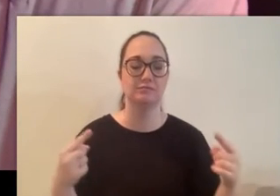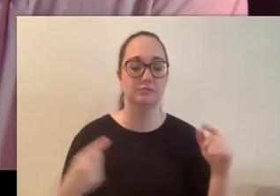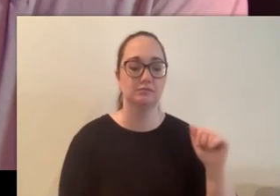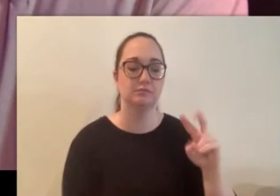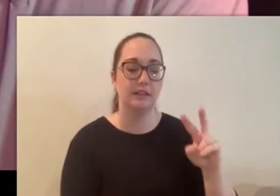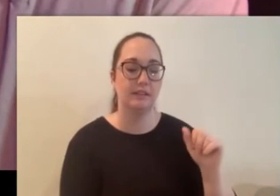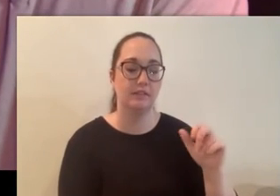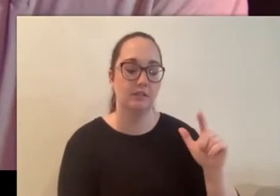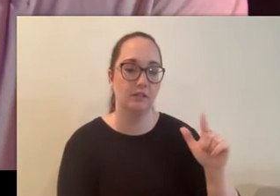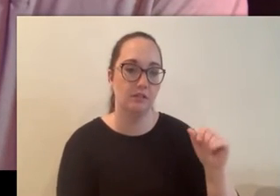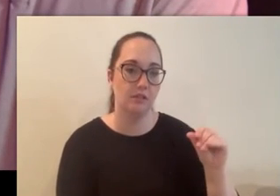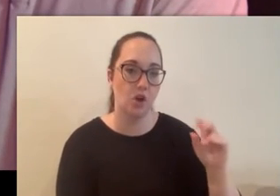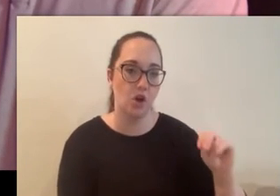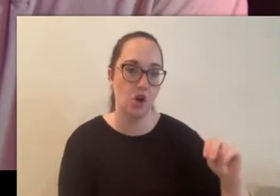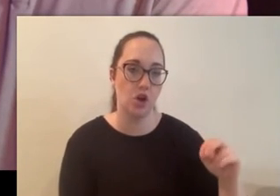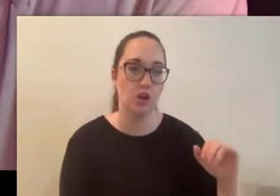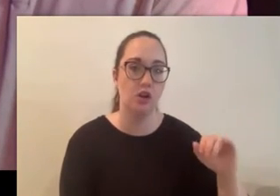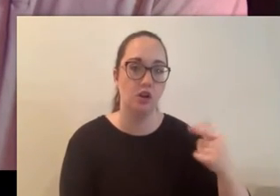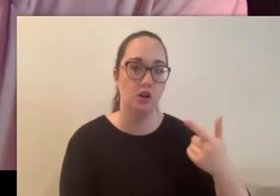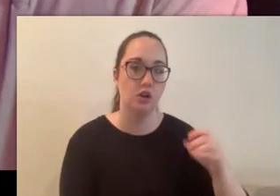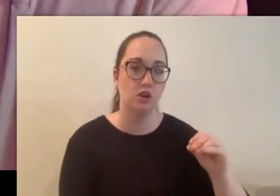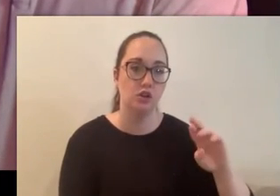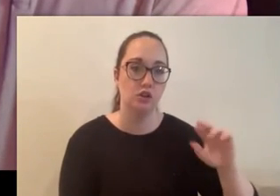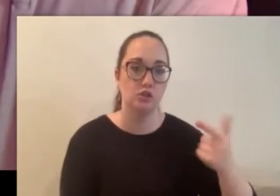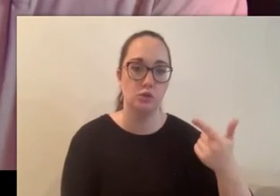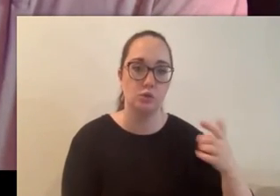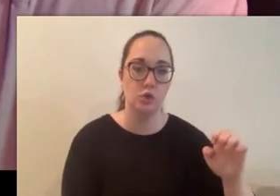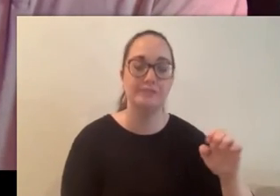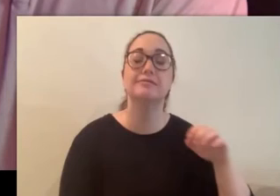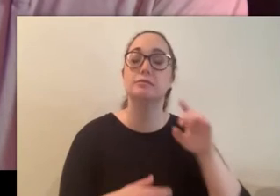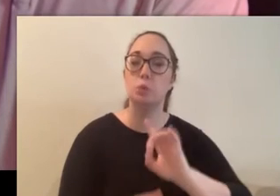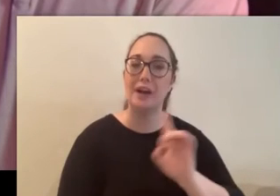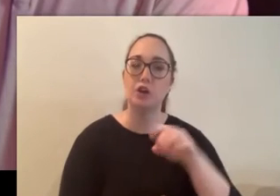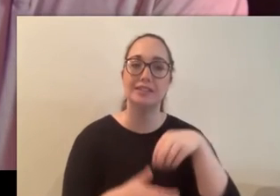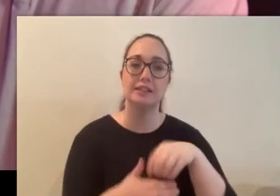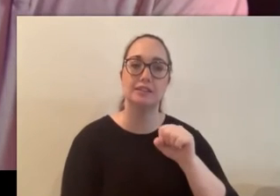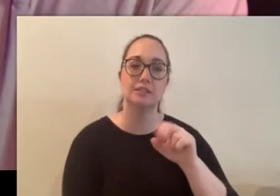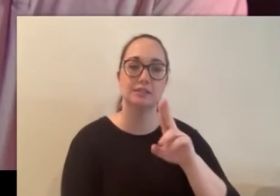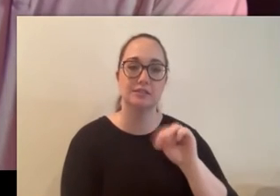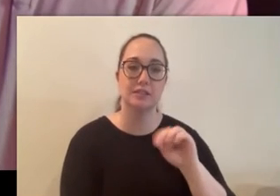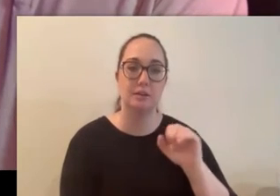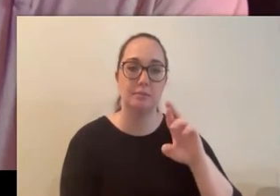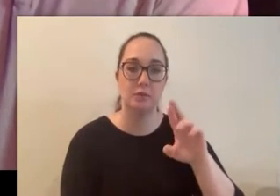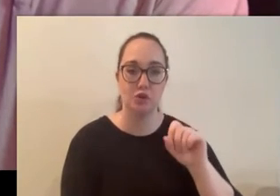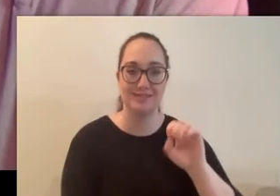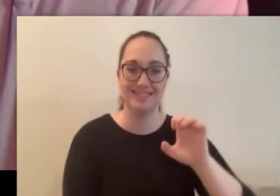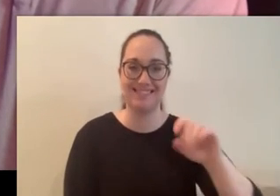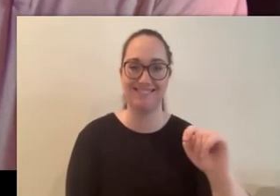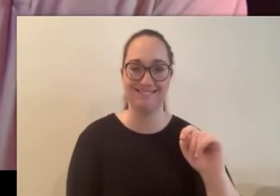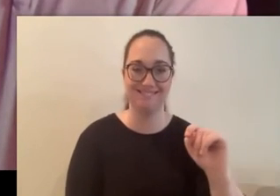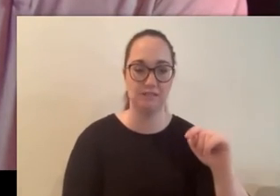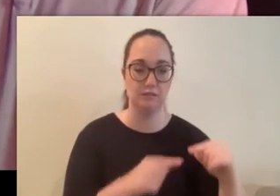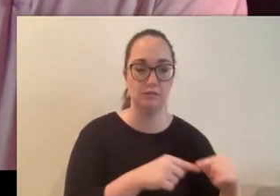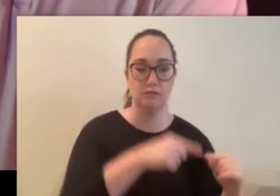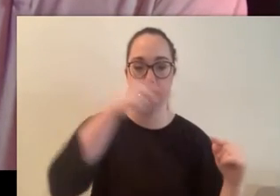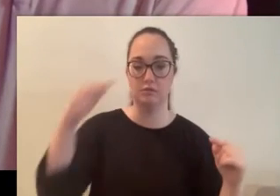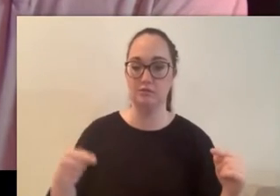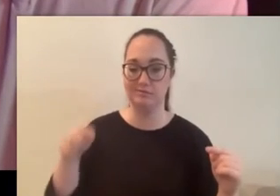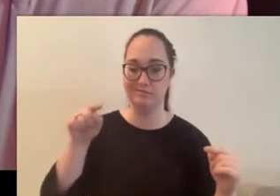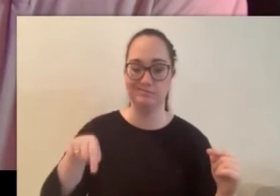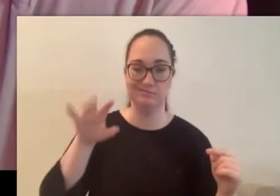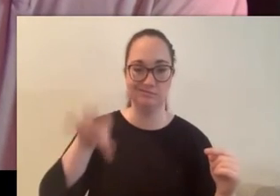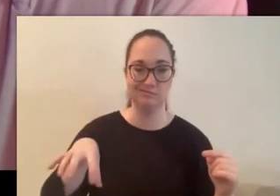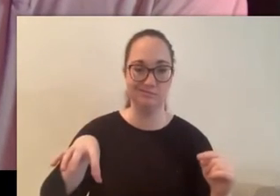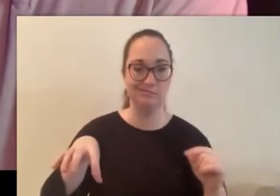to the clifton suspension bridge within north sums that opposite the north the english city of bristol